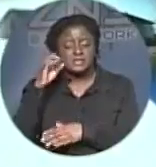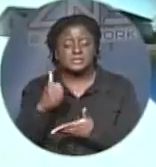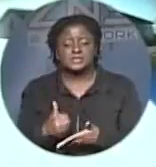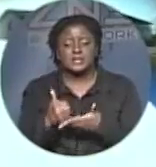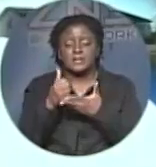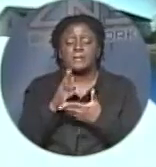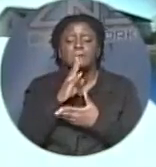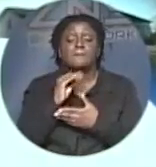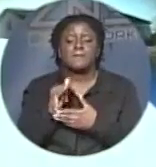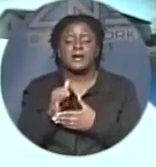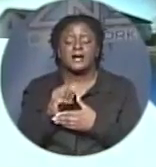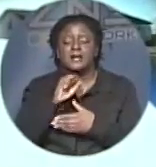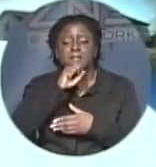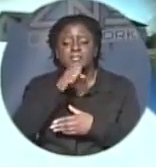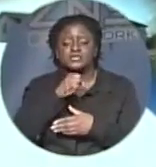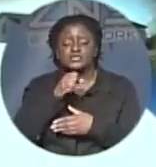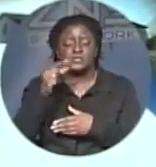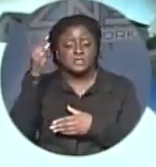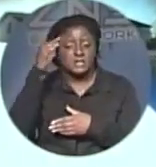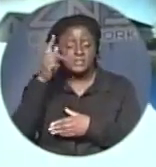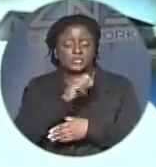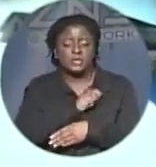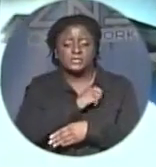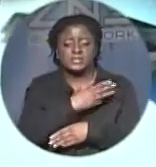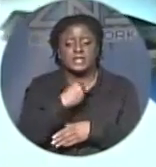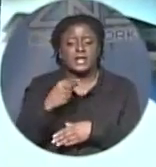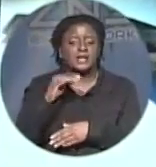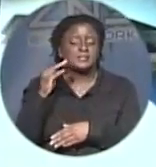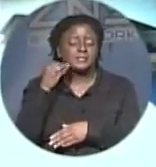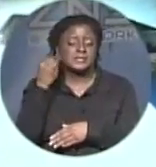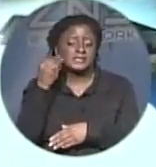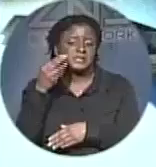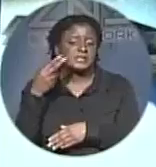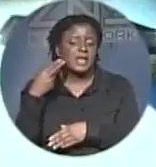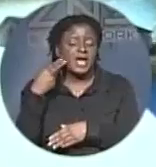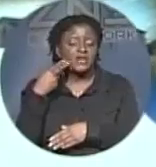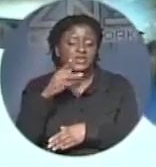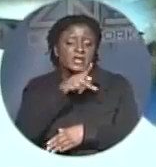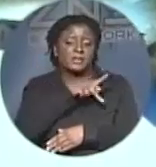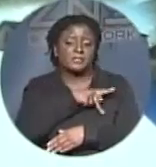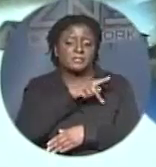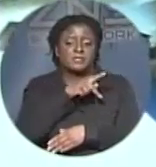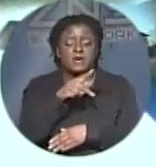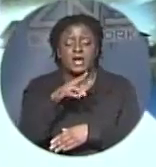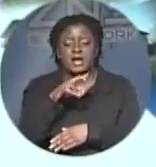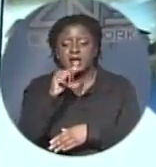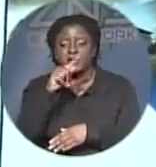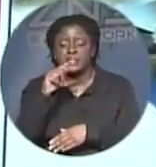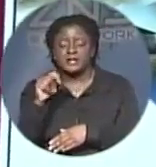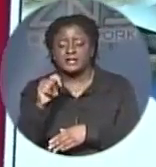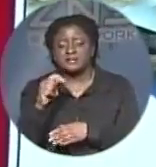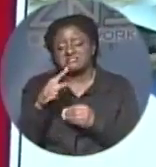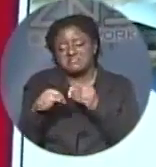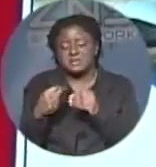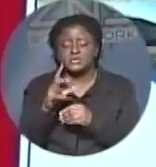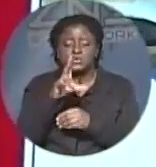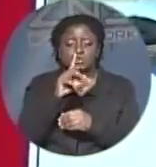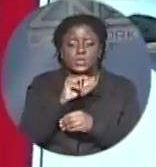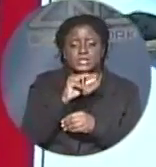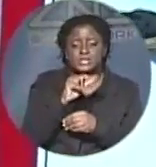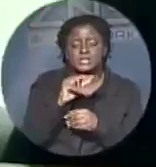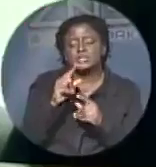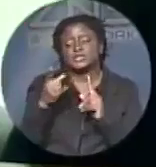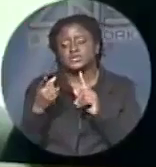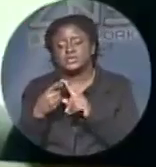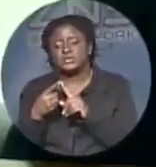Harriet Pratt. He says copies of the book will be available at the Anglican Diocese for between $20 and $30. I'd just